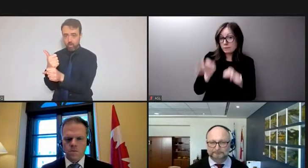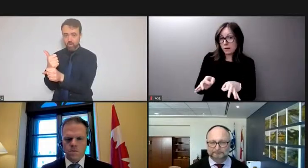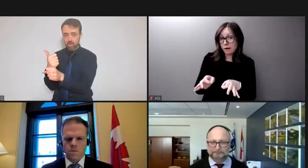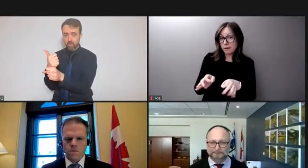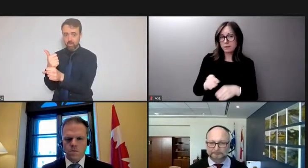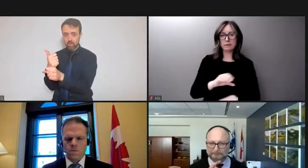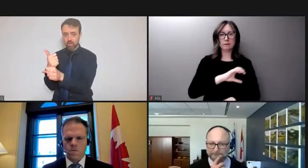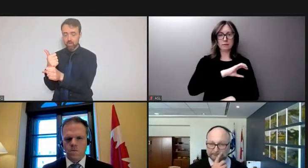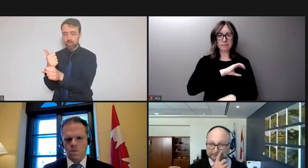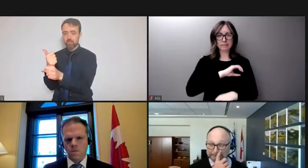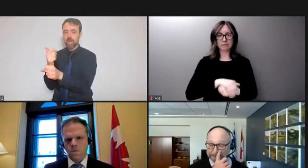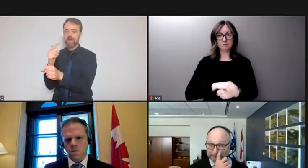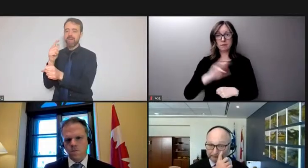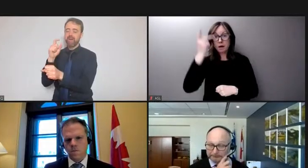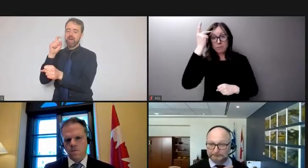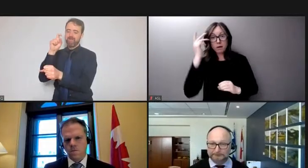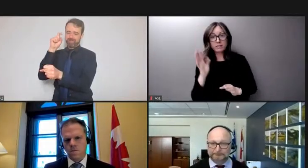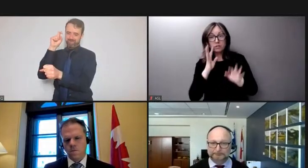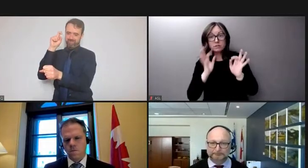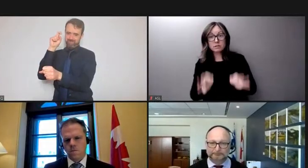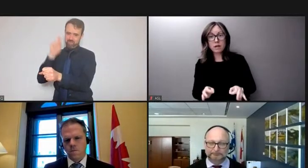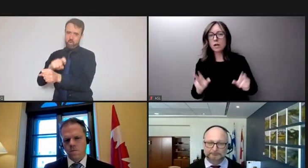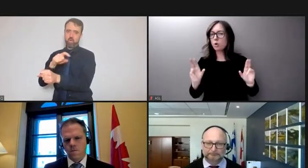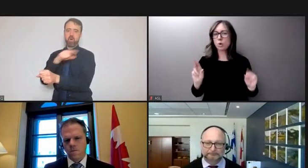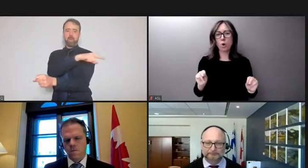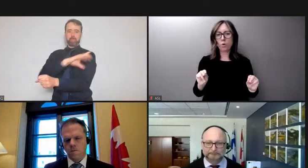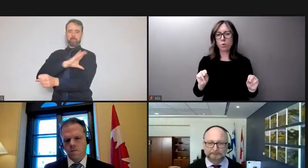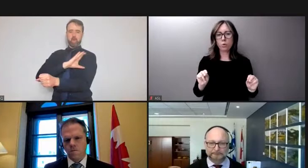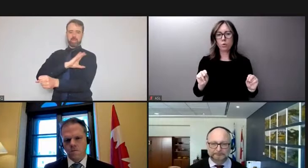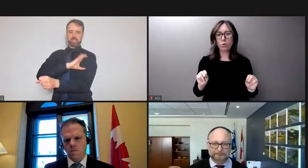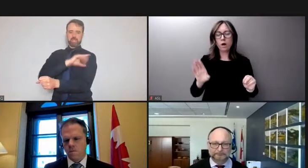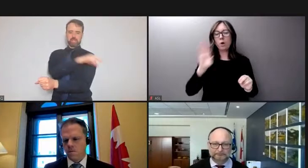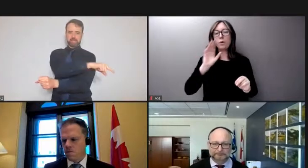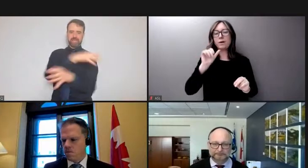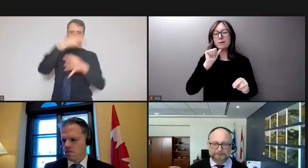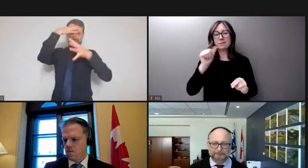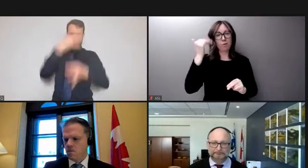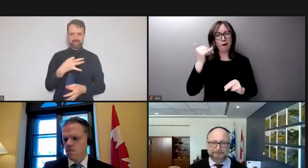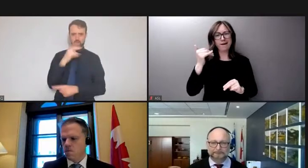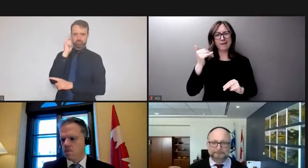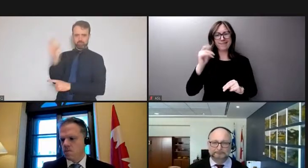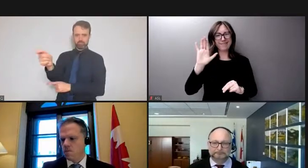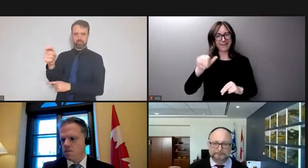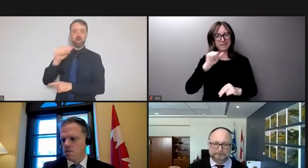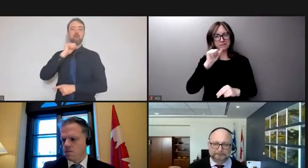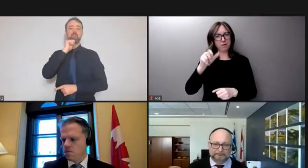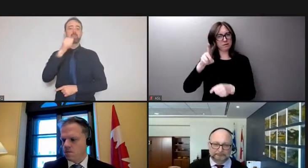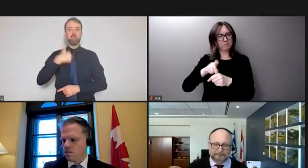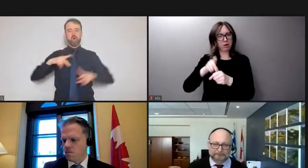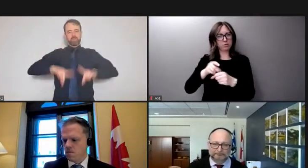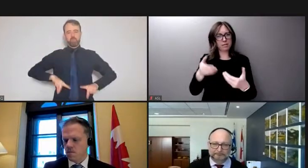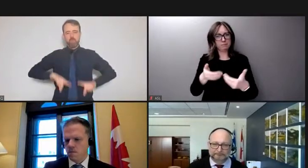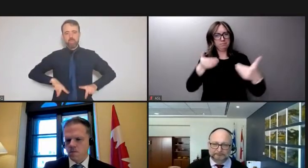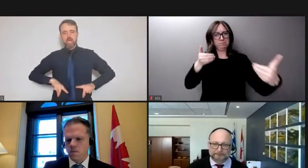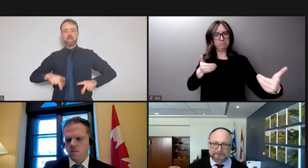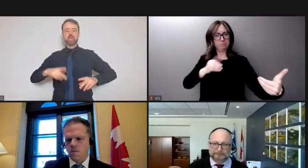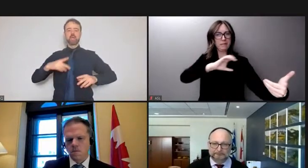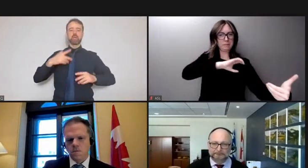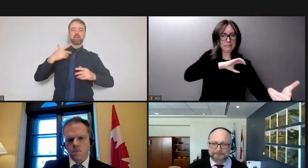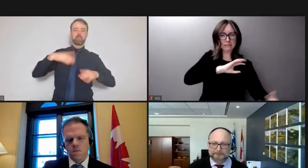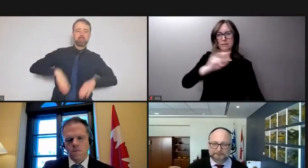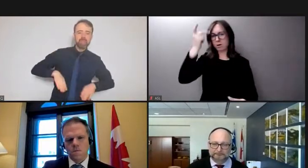not elected members of the government. And nor should they be because that's not the way our democracy works. But I think right now,